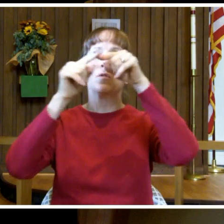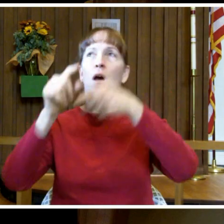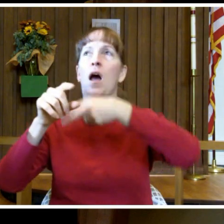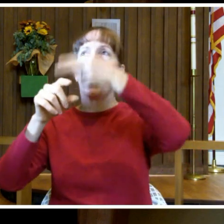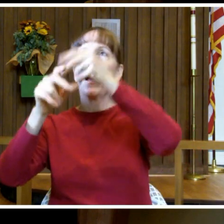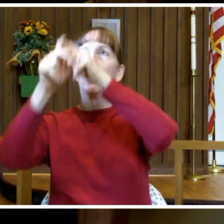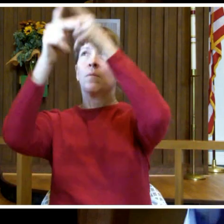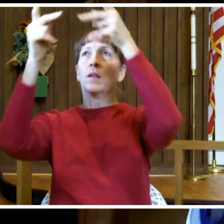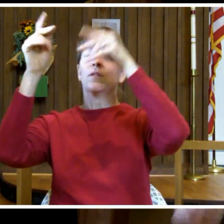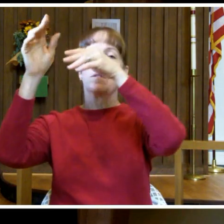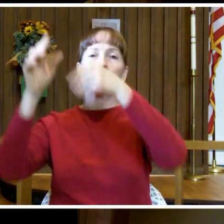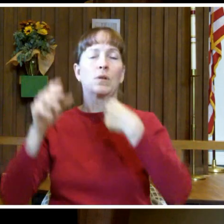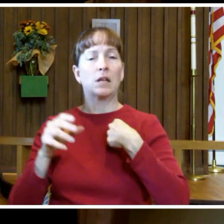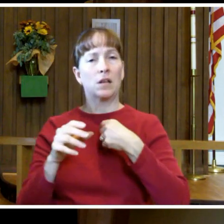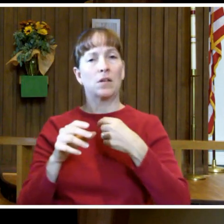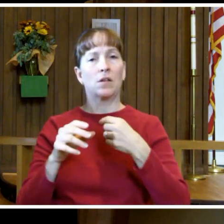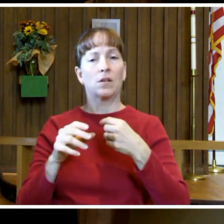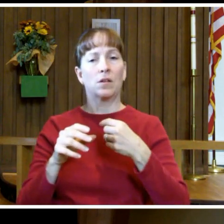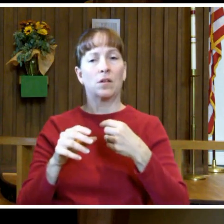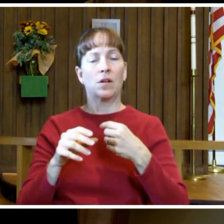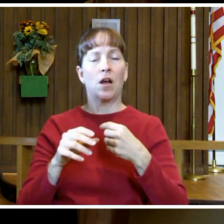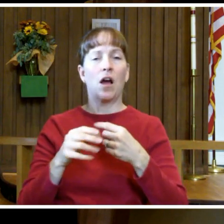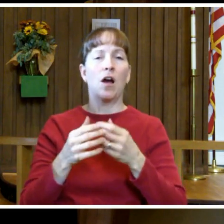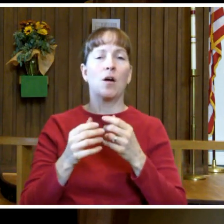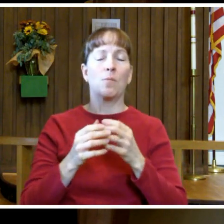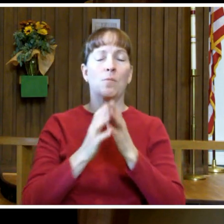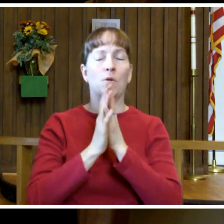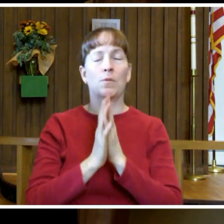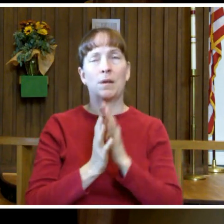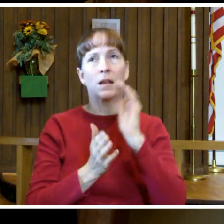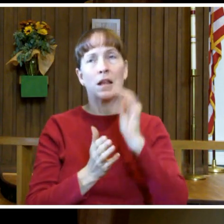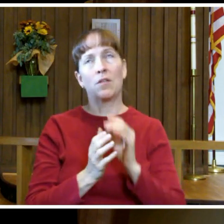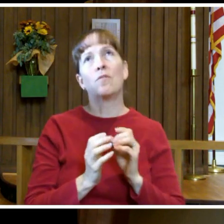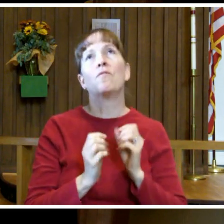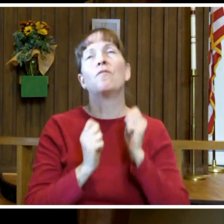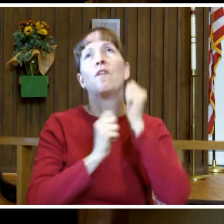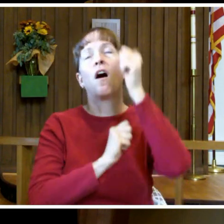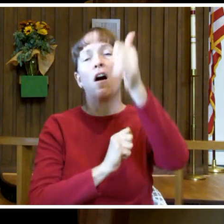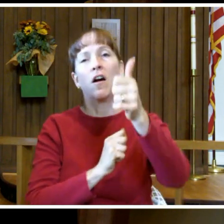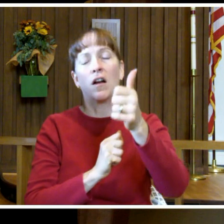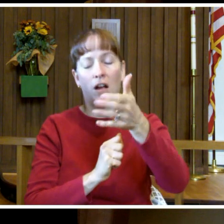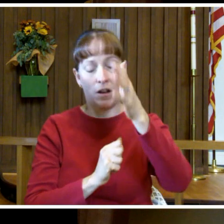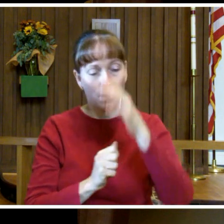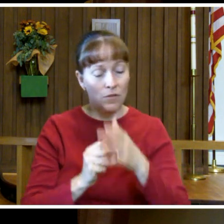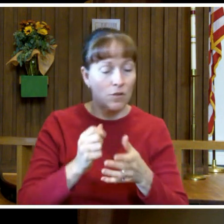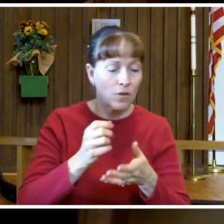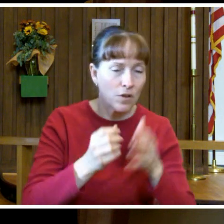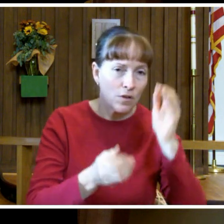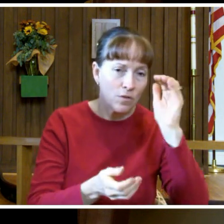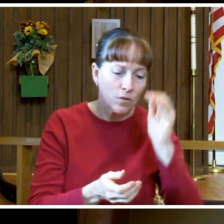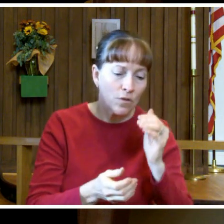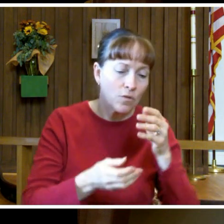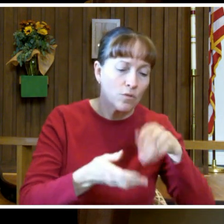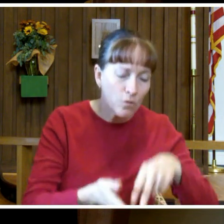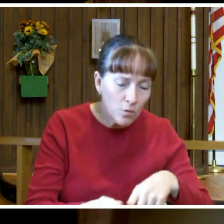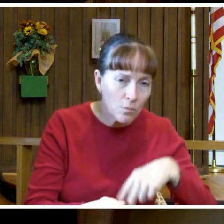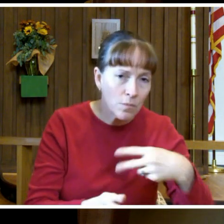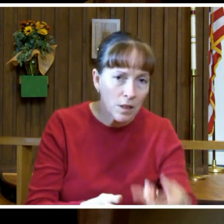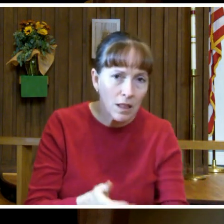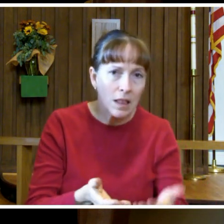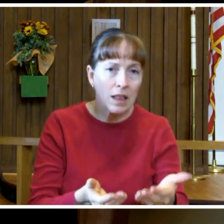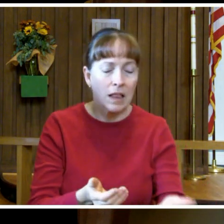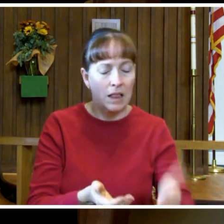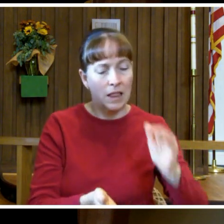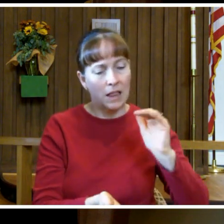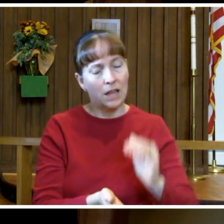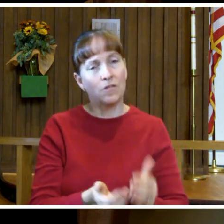We'll have to throw our prayers a little less far and God will have to stoop a little bit less to welcome us